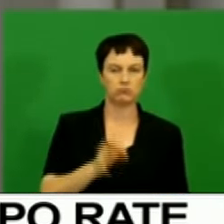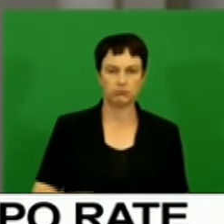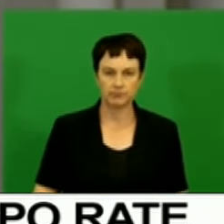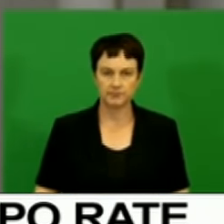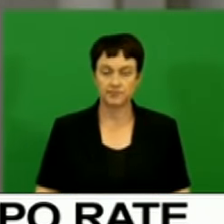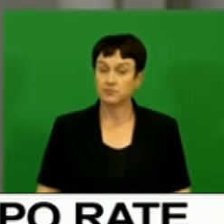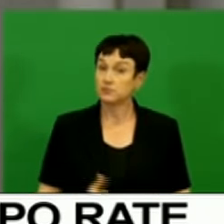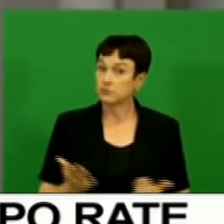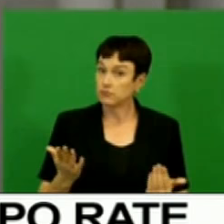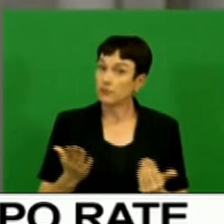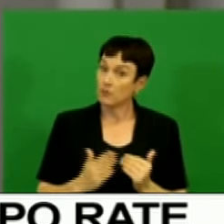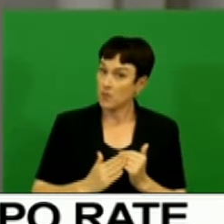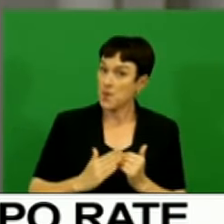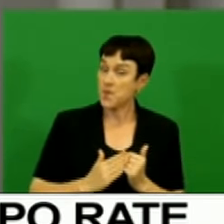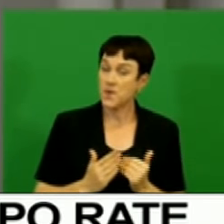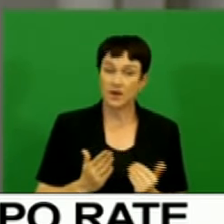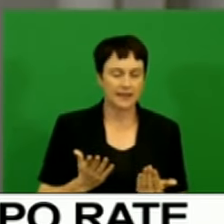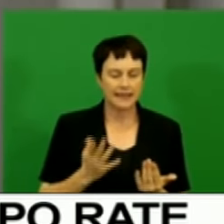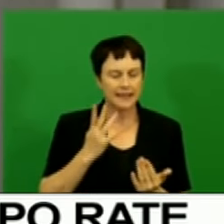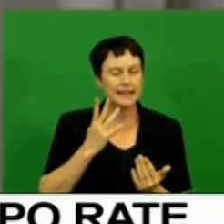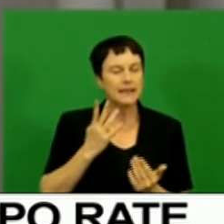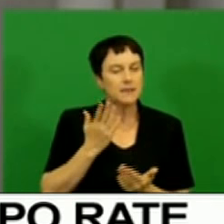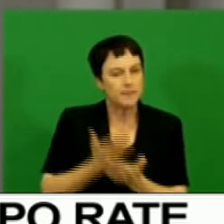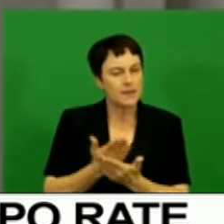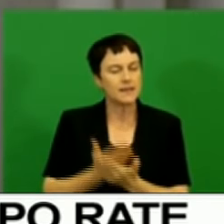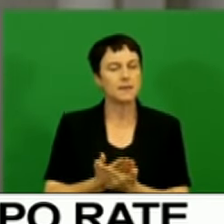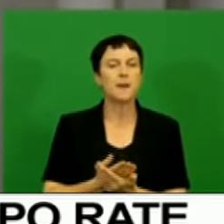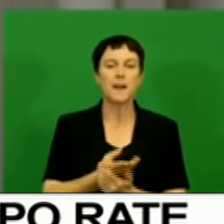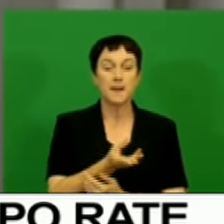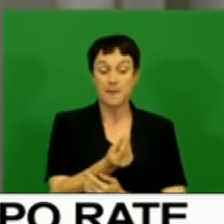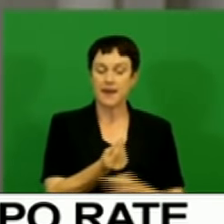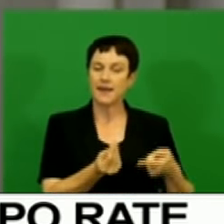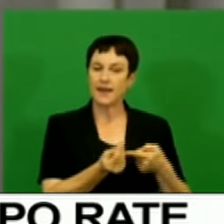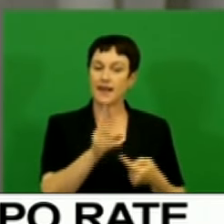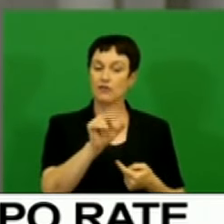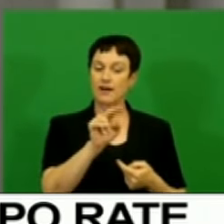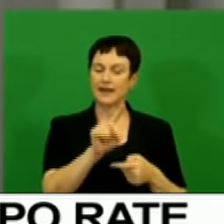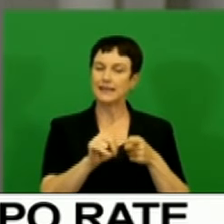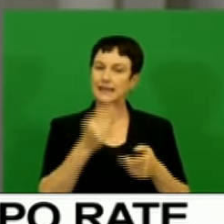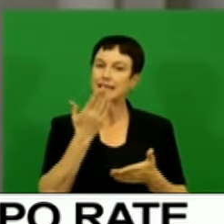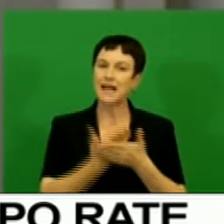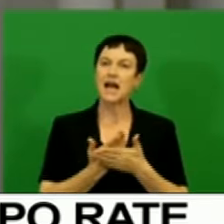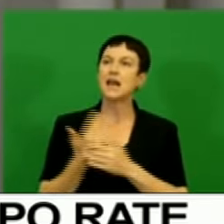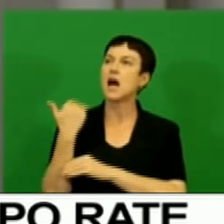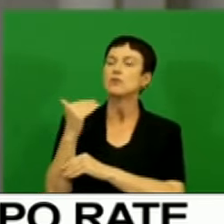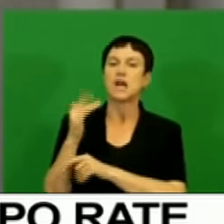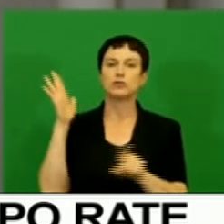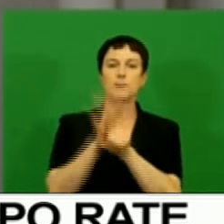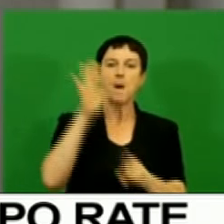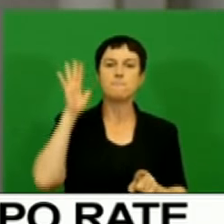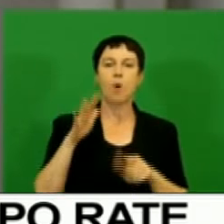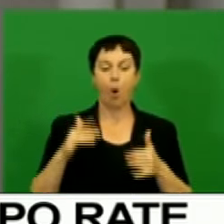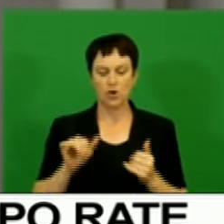Nevertheless, it remains vulnerable to both domestic and external shocks. As always,